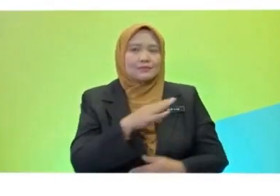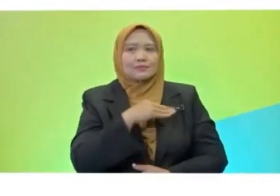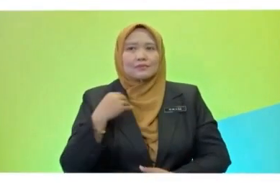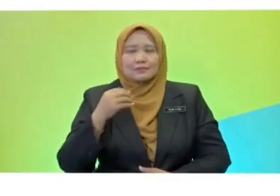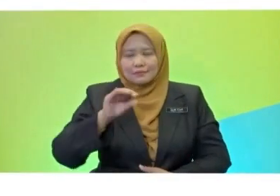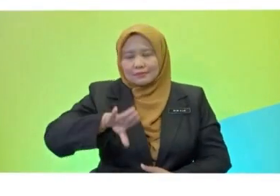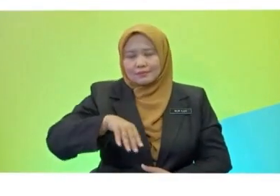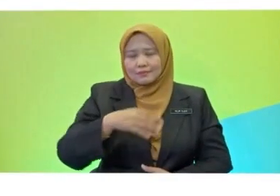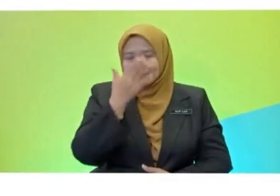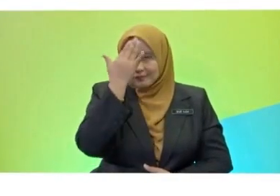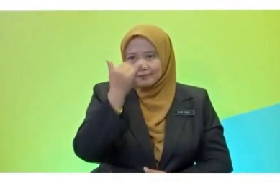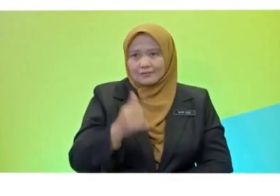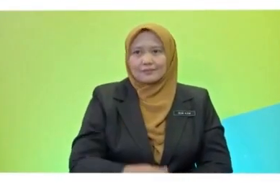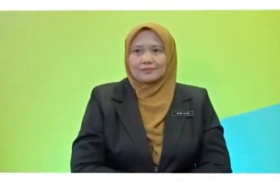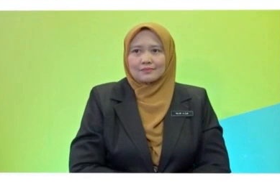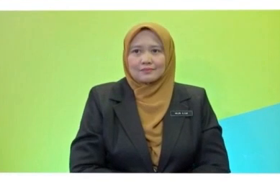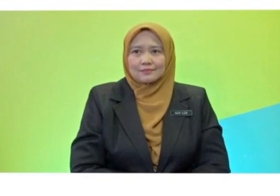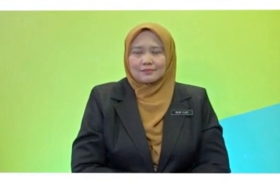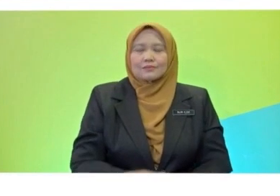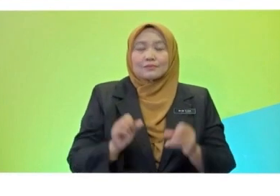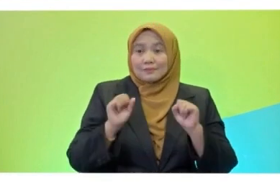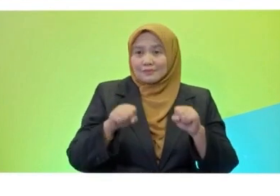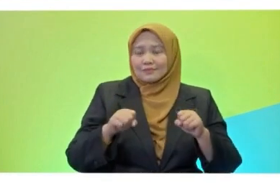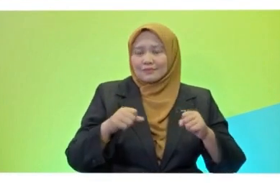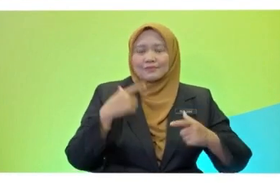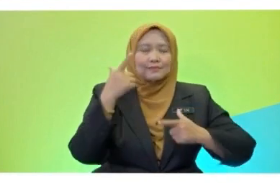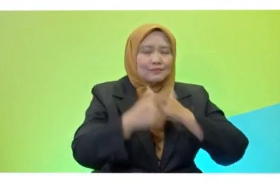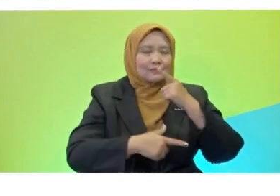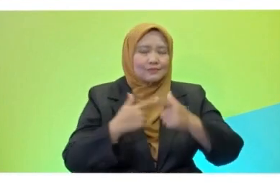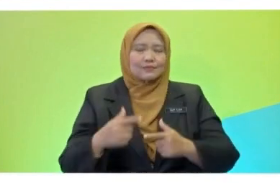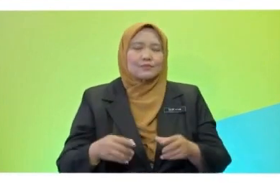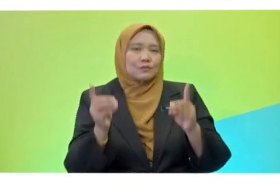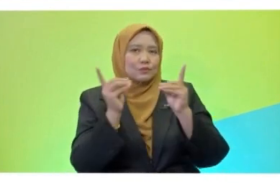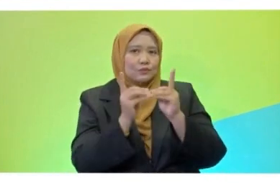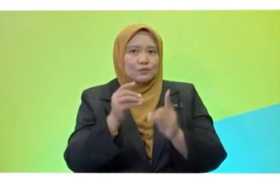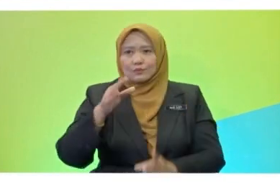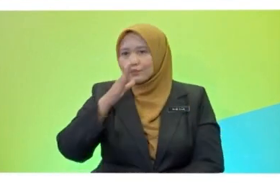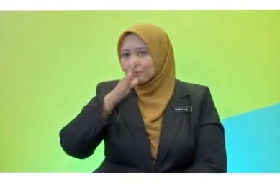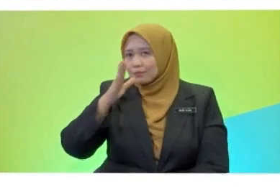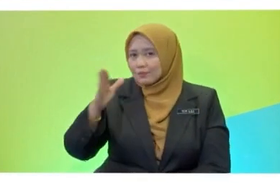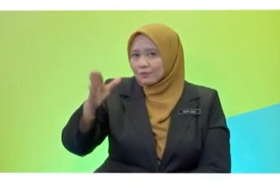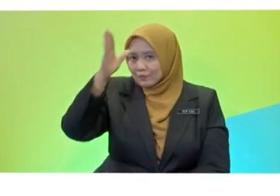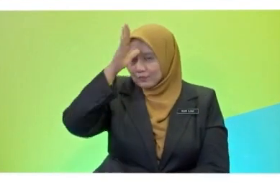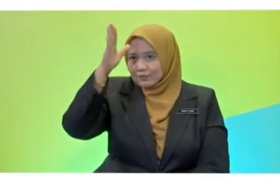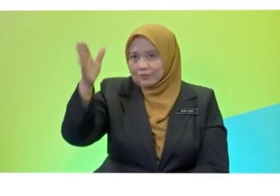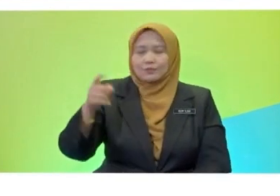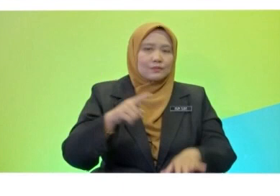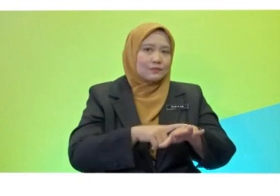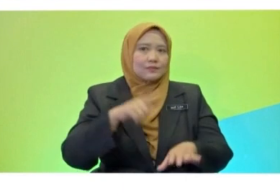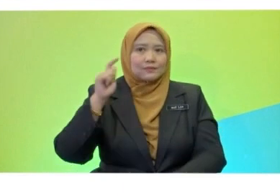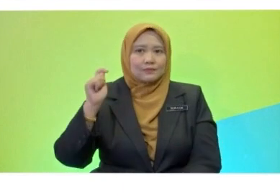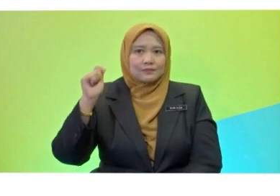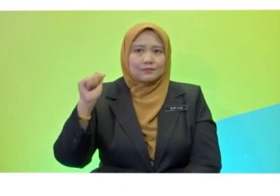I like holidays because I can travel and visit my grandparents' house in Tawao. There are 3 to 4